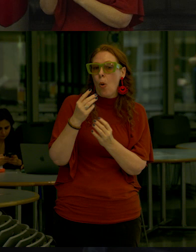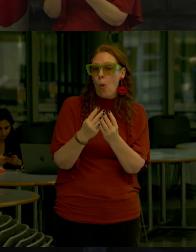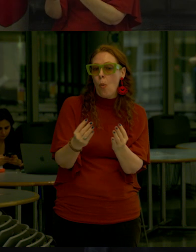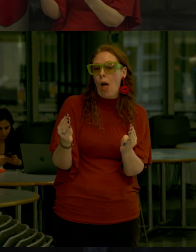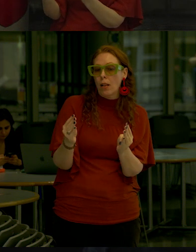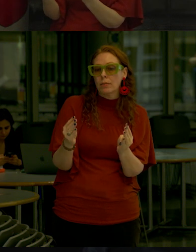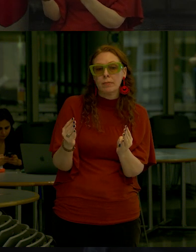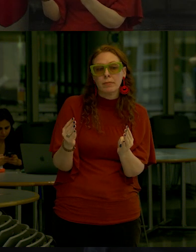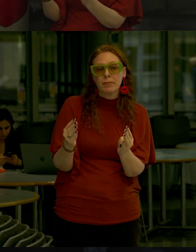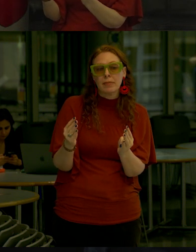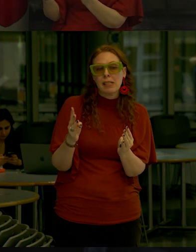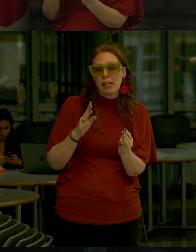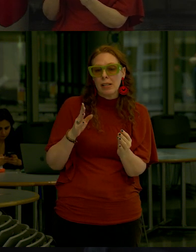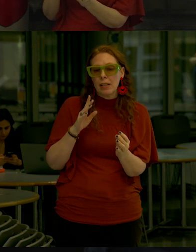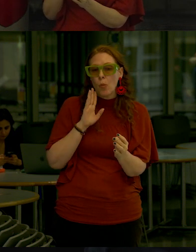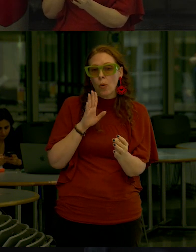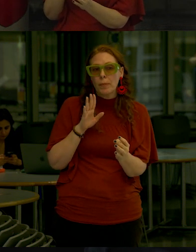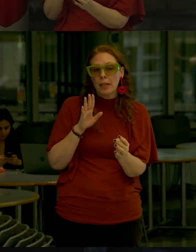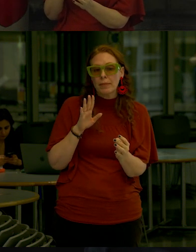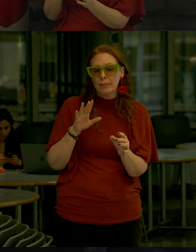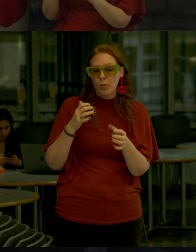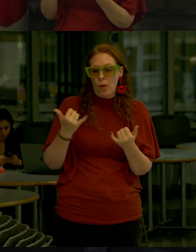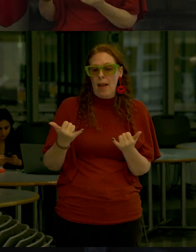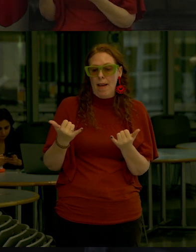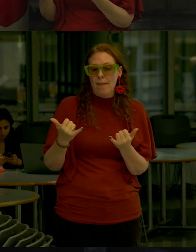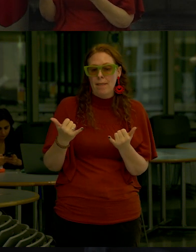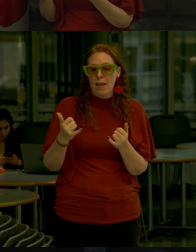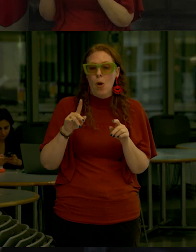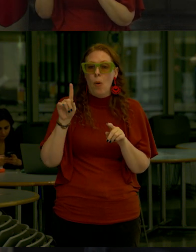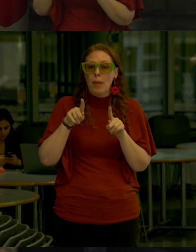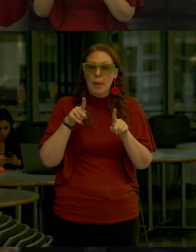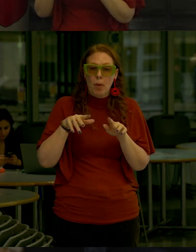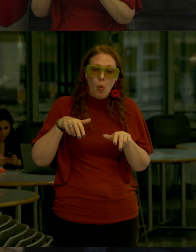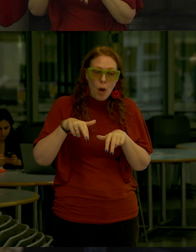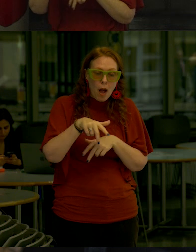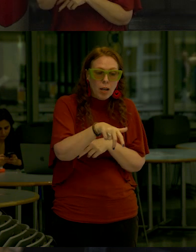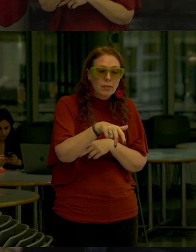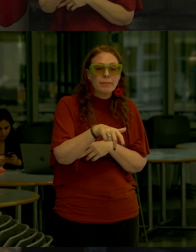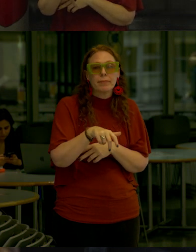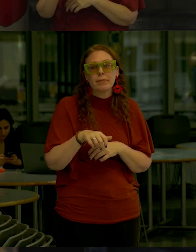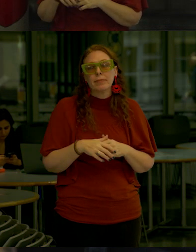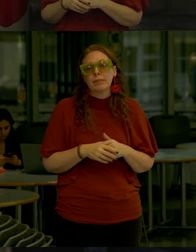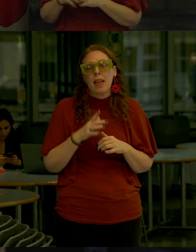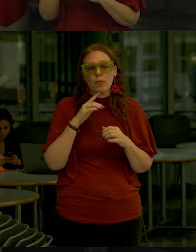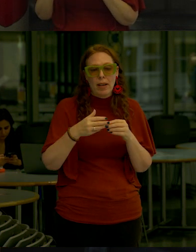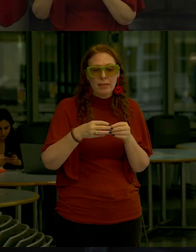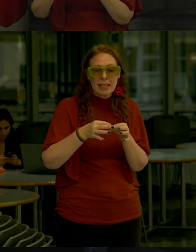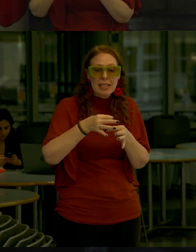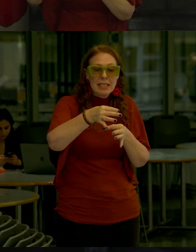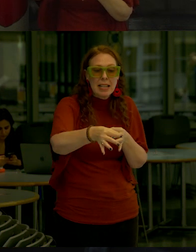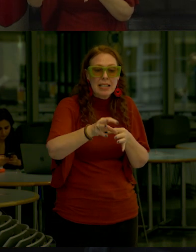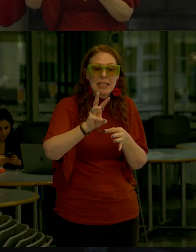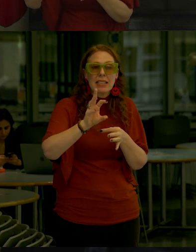expanding it we'd be cutting into the platform the pedestrian path and the circulation that's why we're extending out six